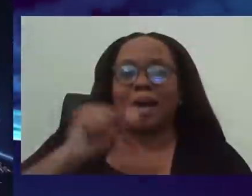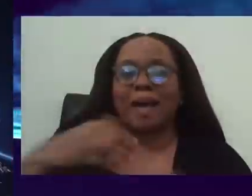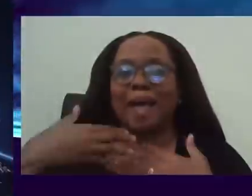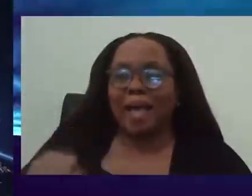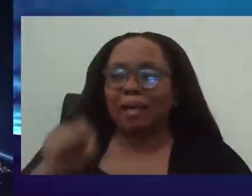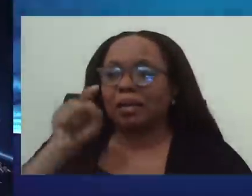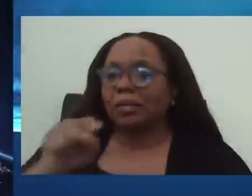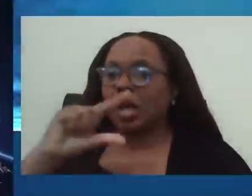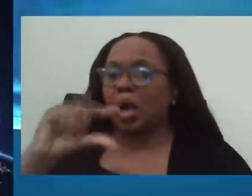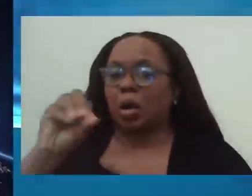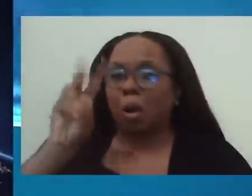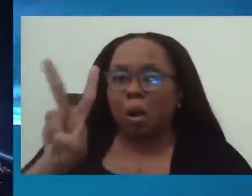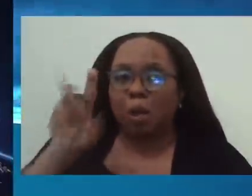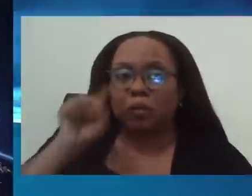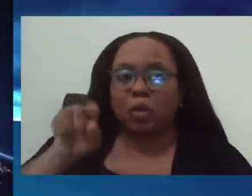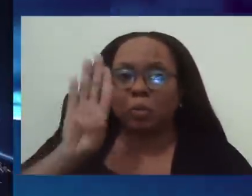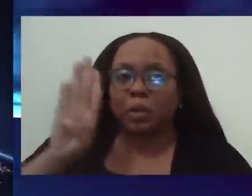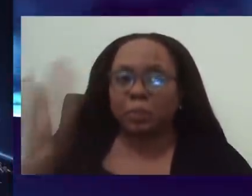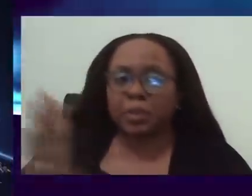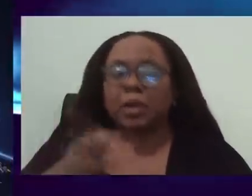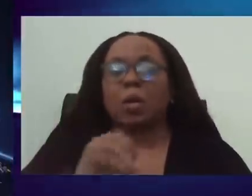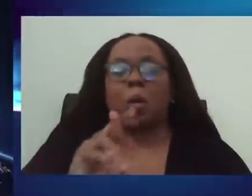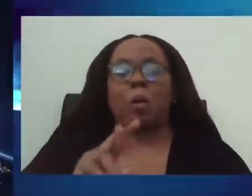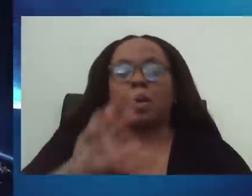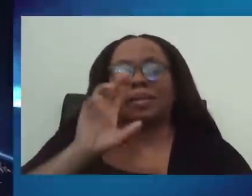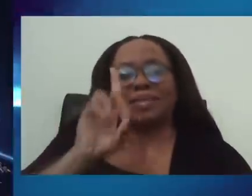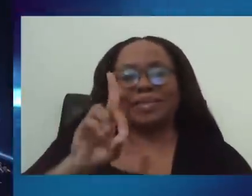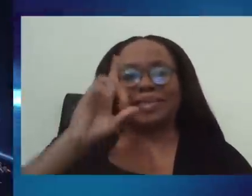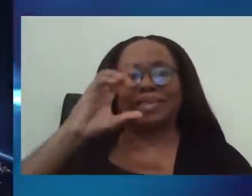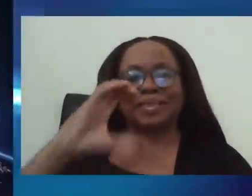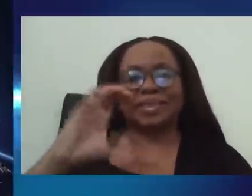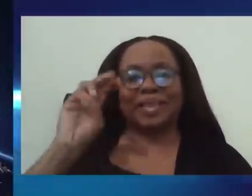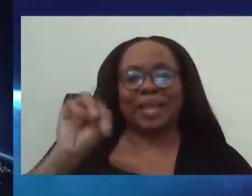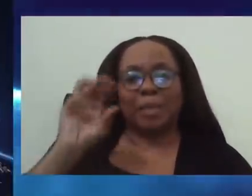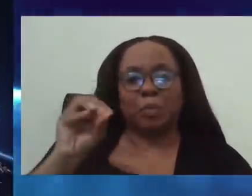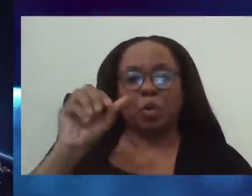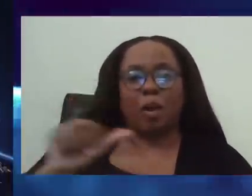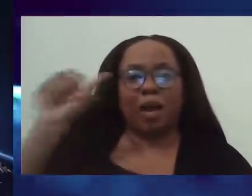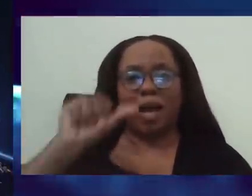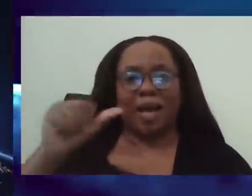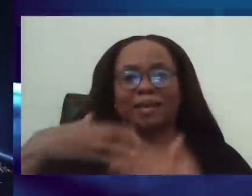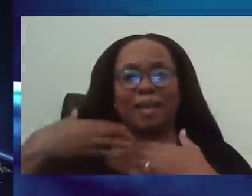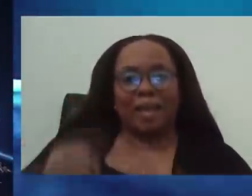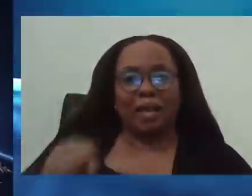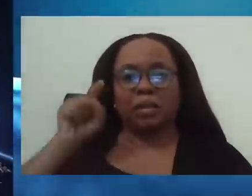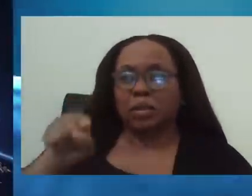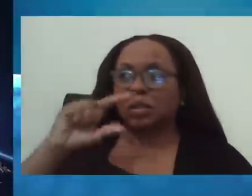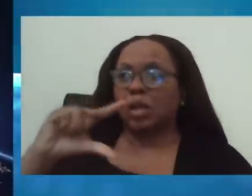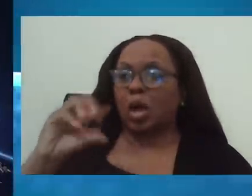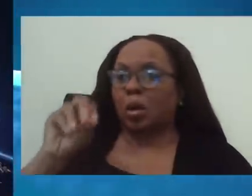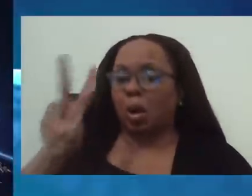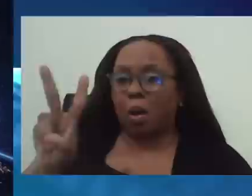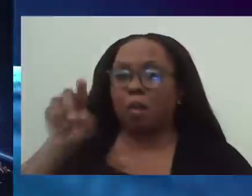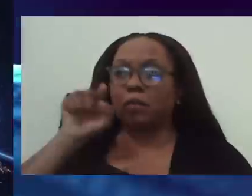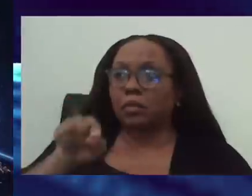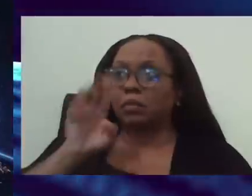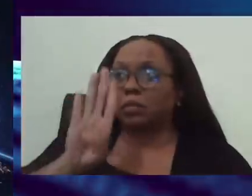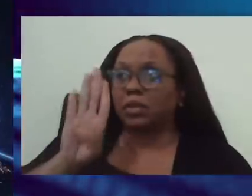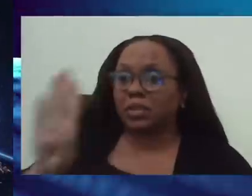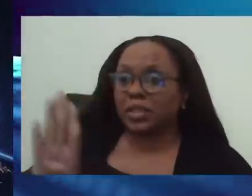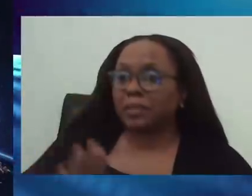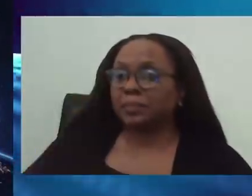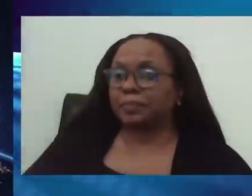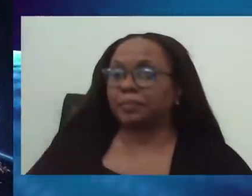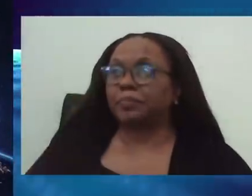.bb or dcmo at health.gov.bb. And remember that because of this, because we're